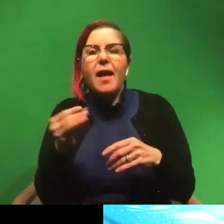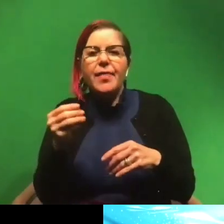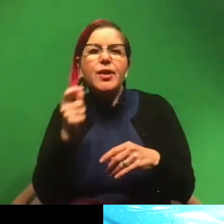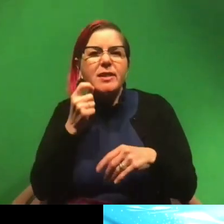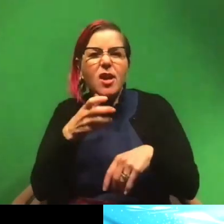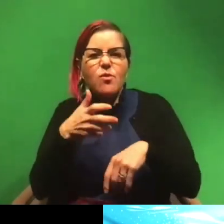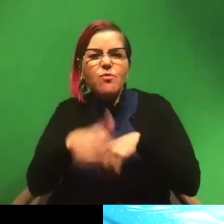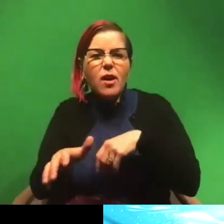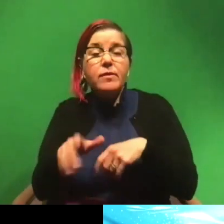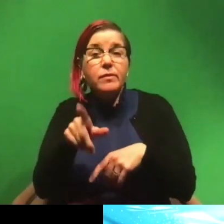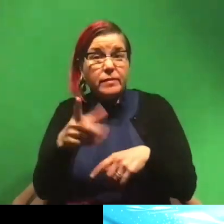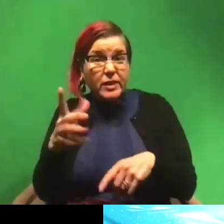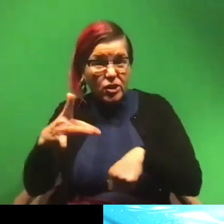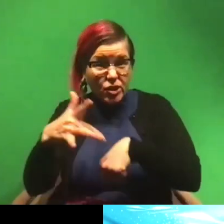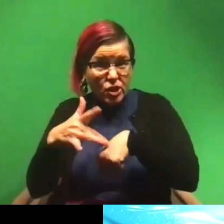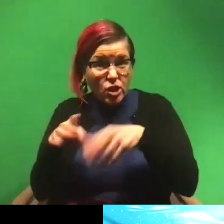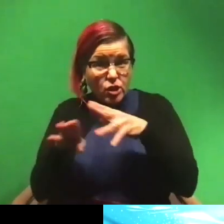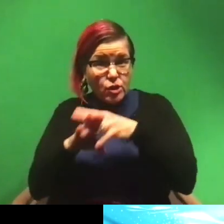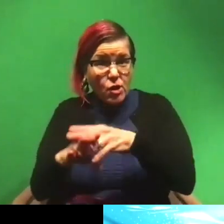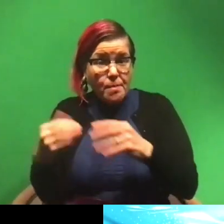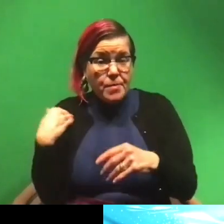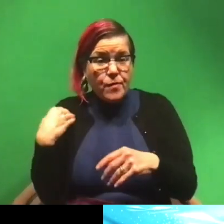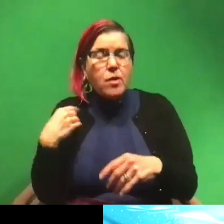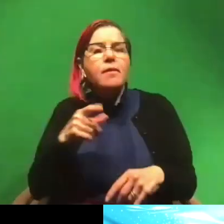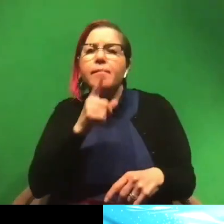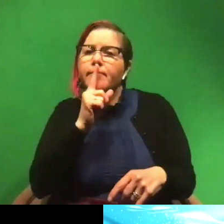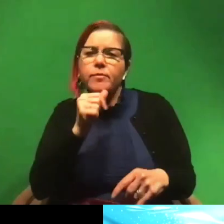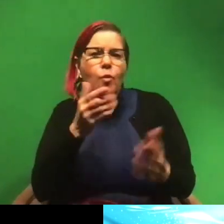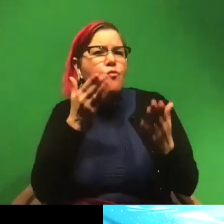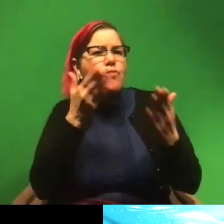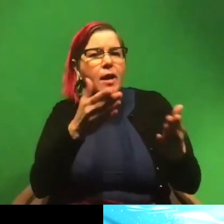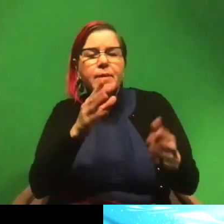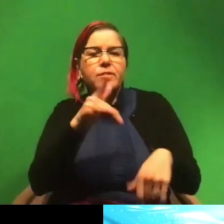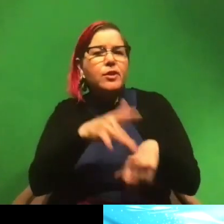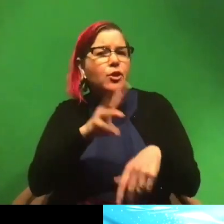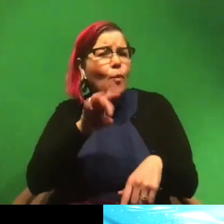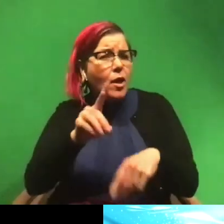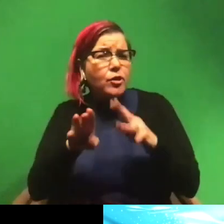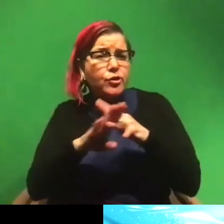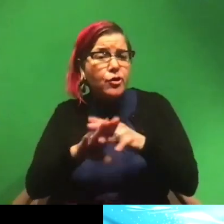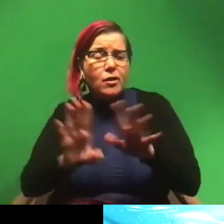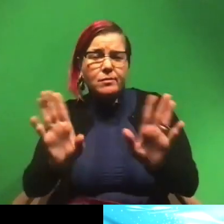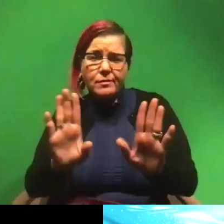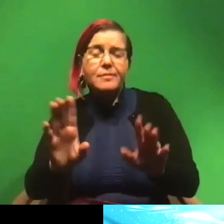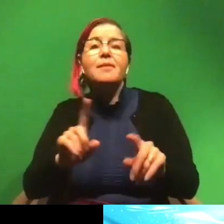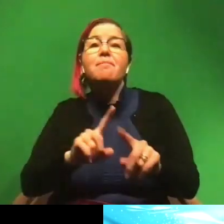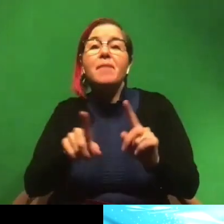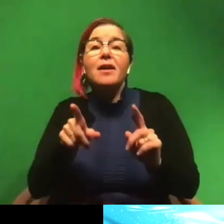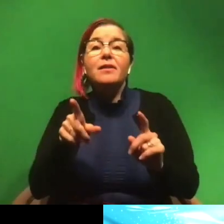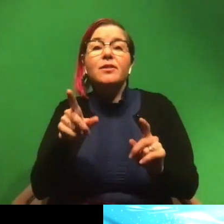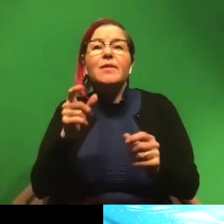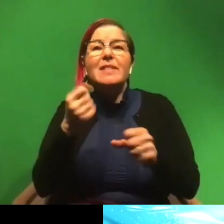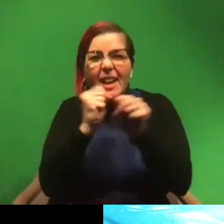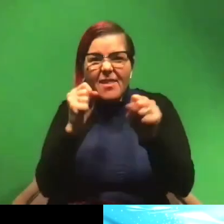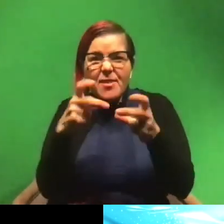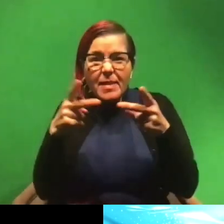So if you've ever touched a shark, which I don't recommend touching a wild shark, but if you've ever been somewhere where it's safe and